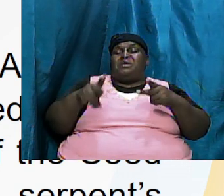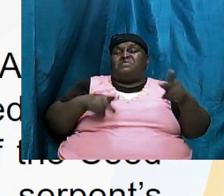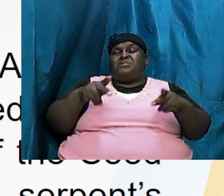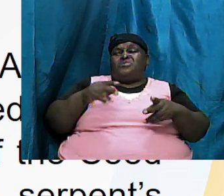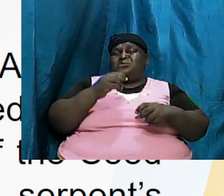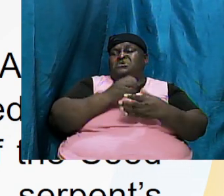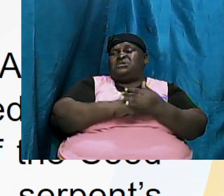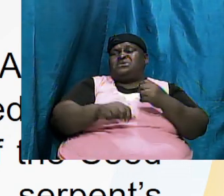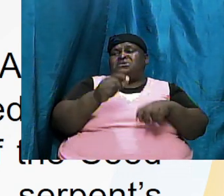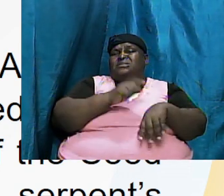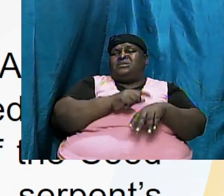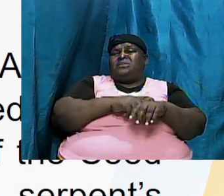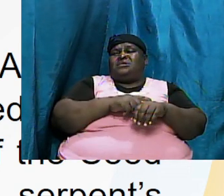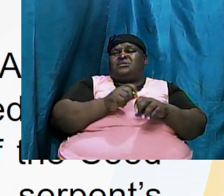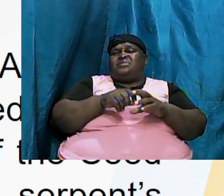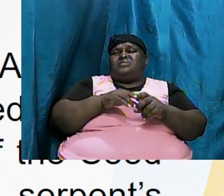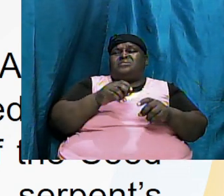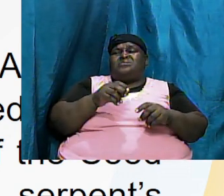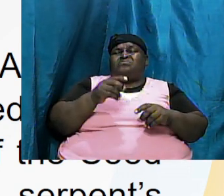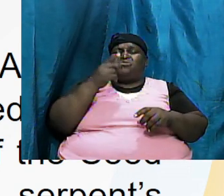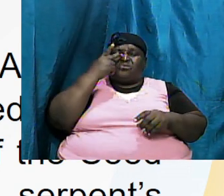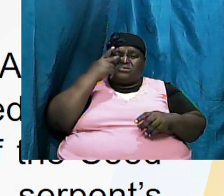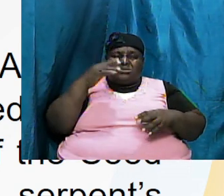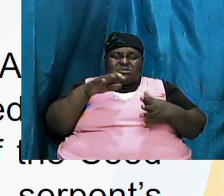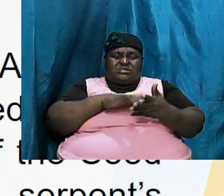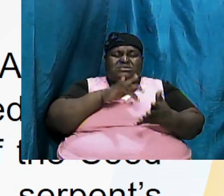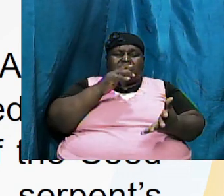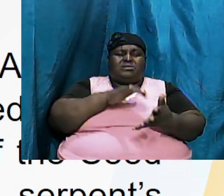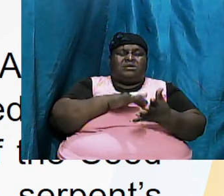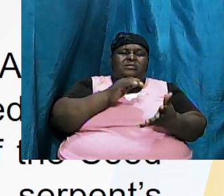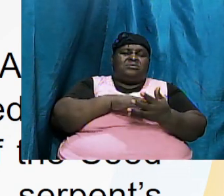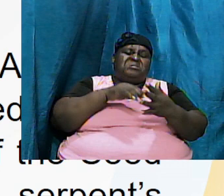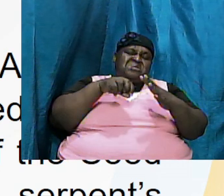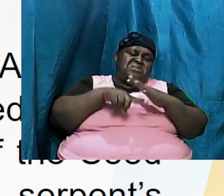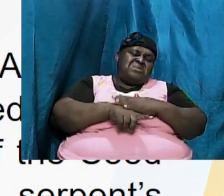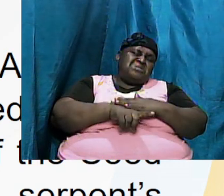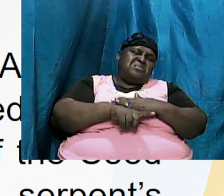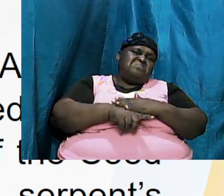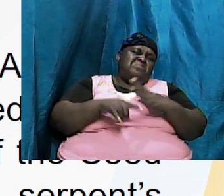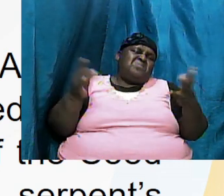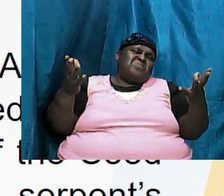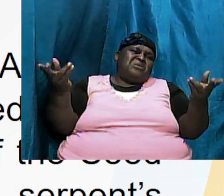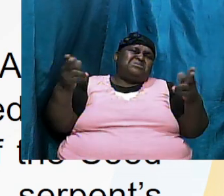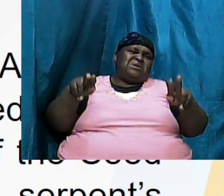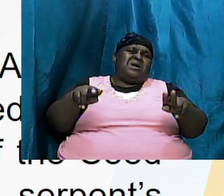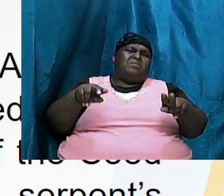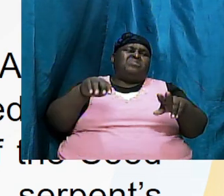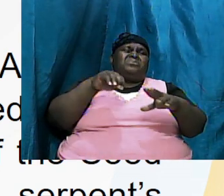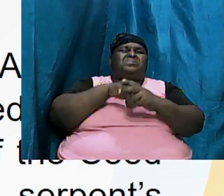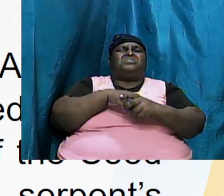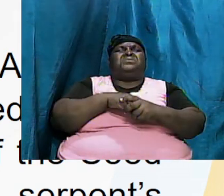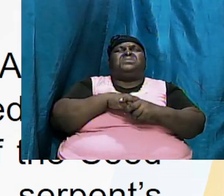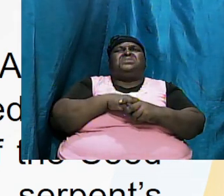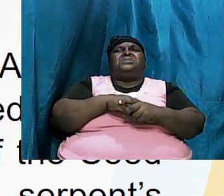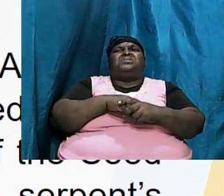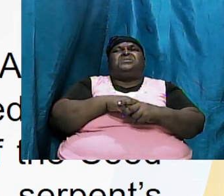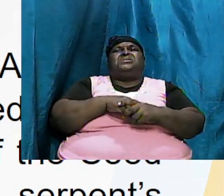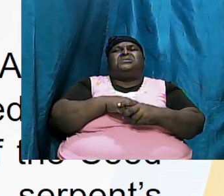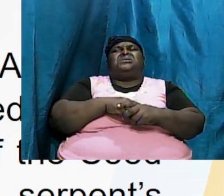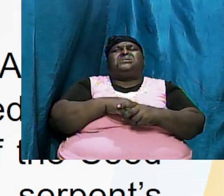and to see exactly what transpired in Genesis after Adam and Eve sin